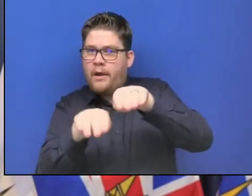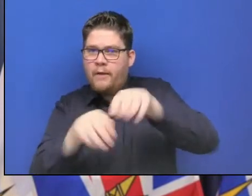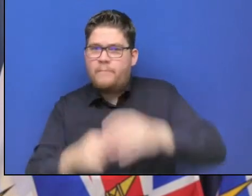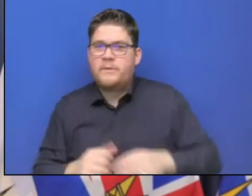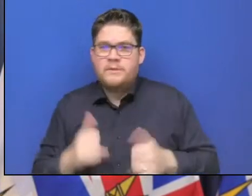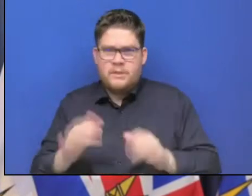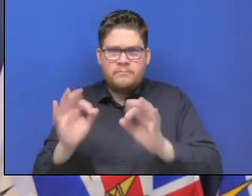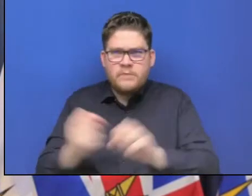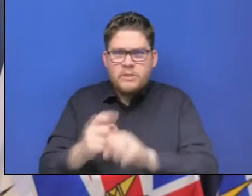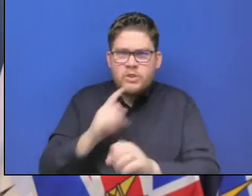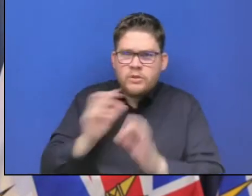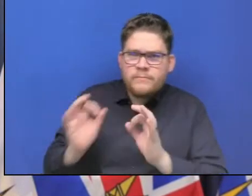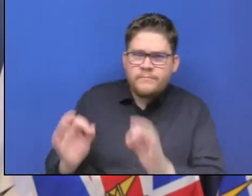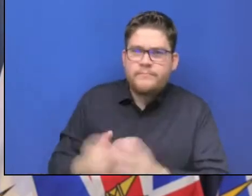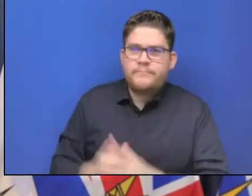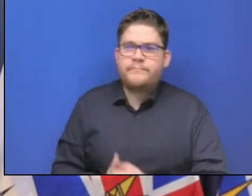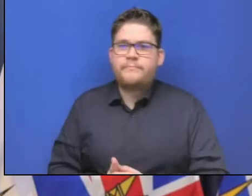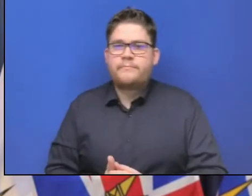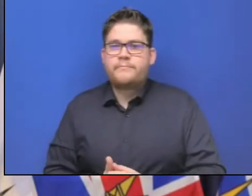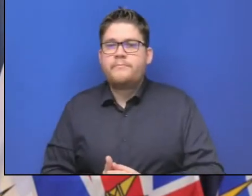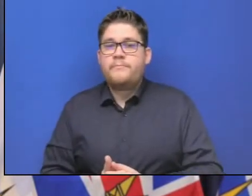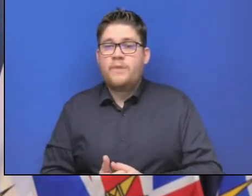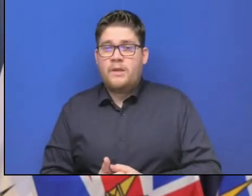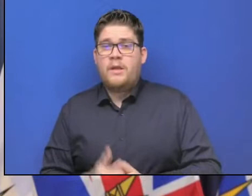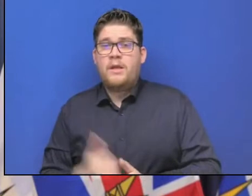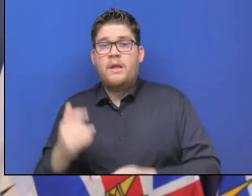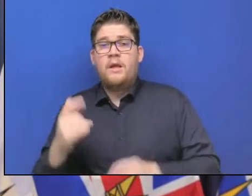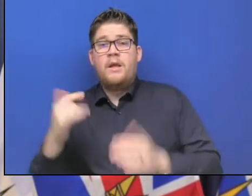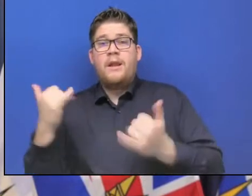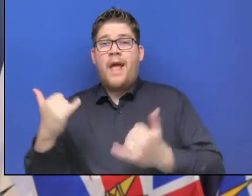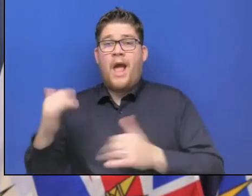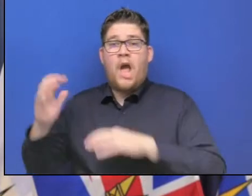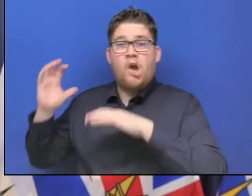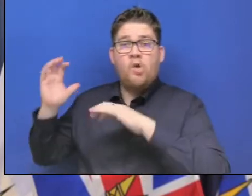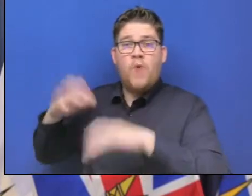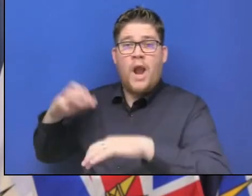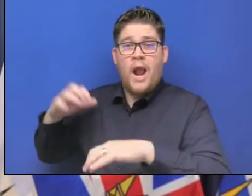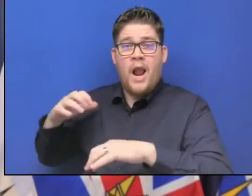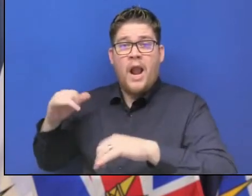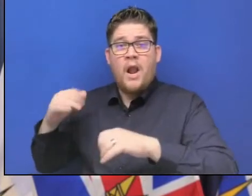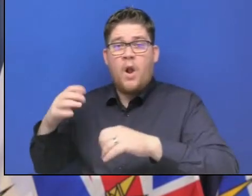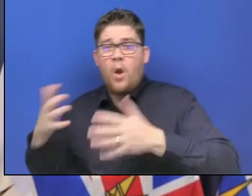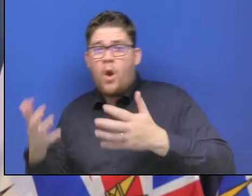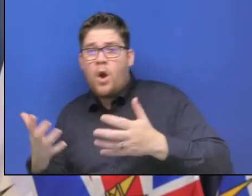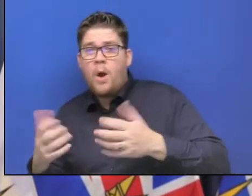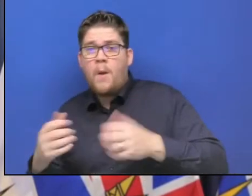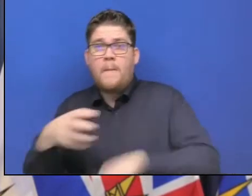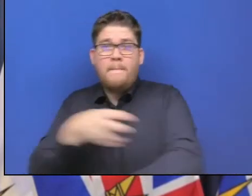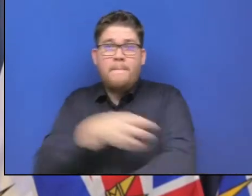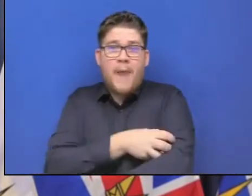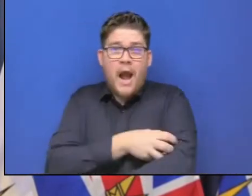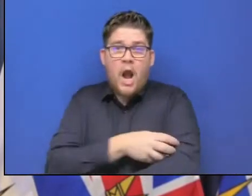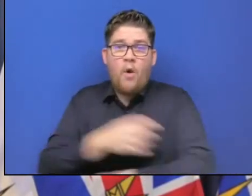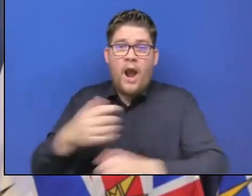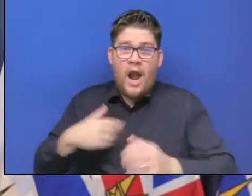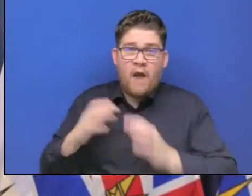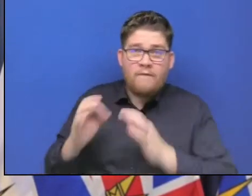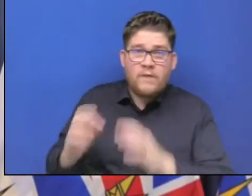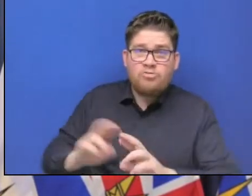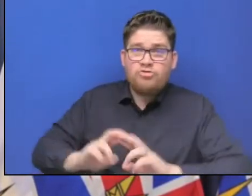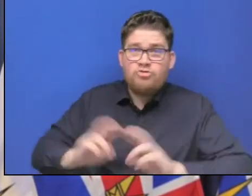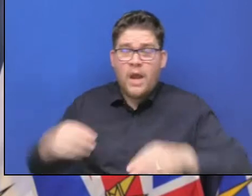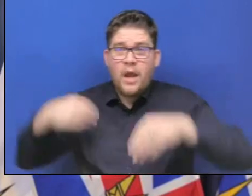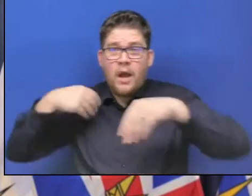we were potentially going to reopen a dark highway. That's not the case. The variable speed technology that advises motorists is also